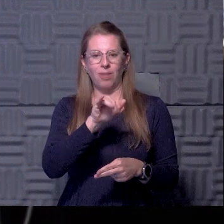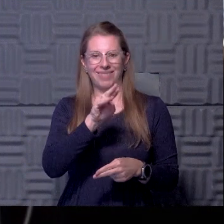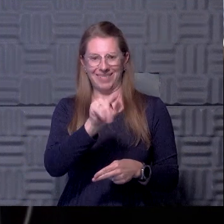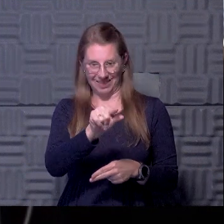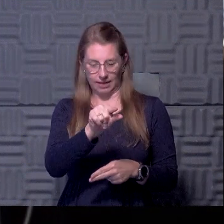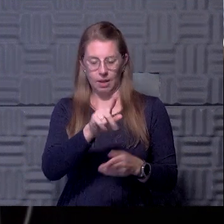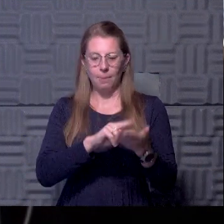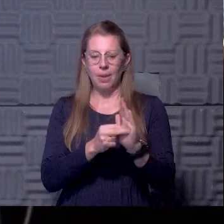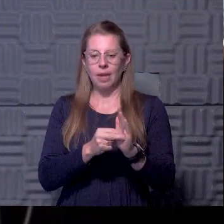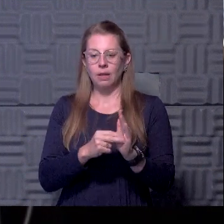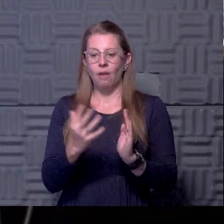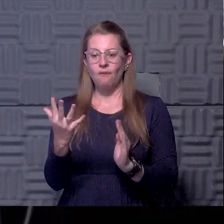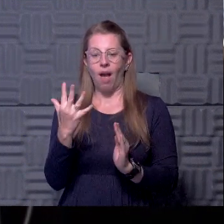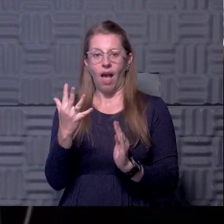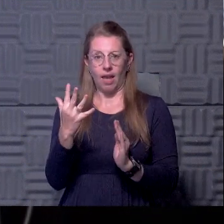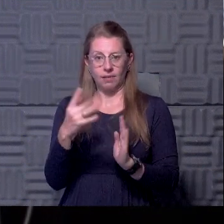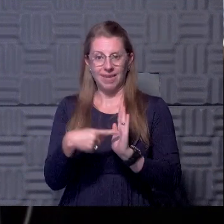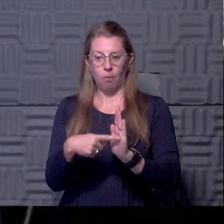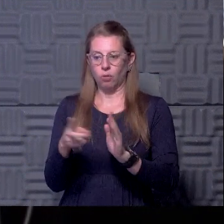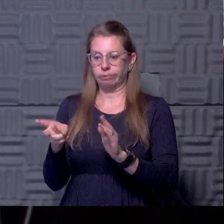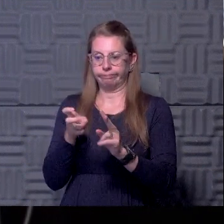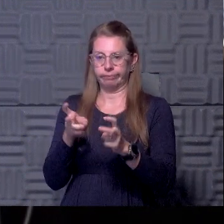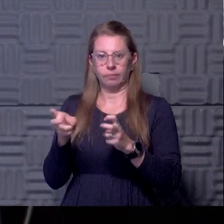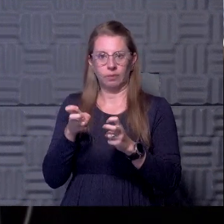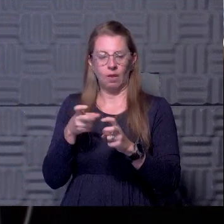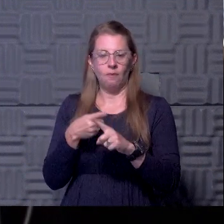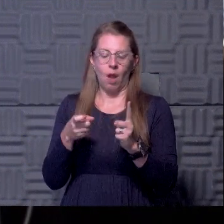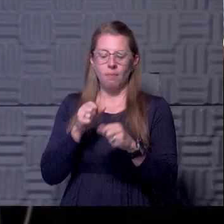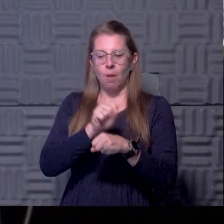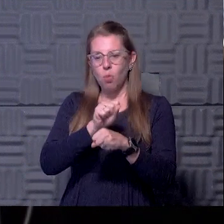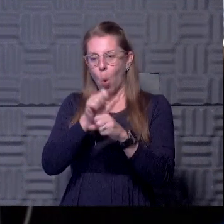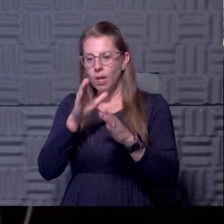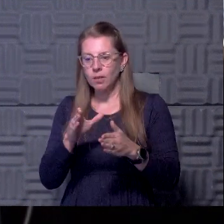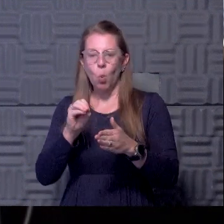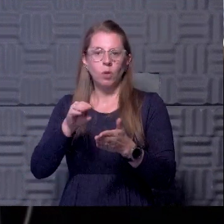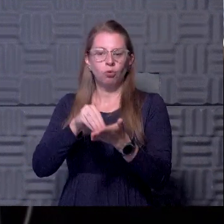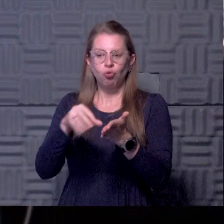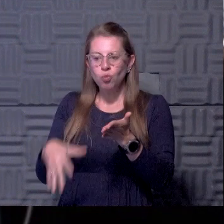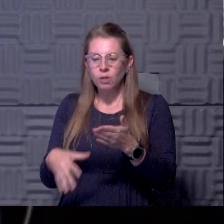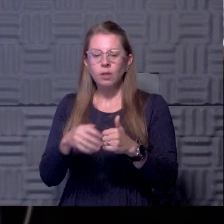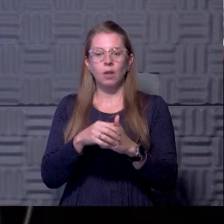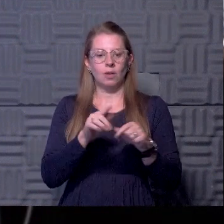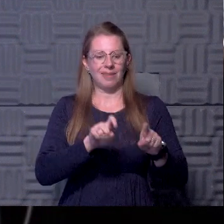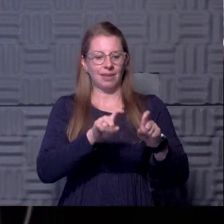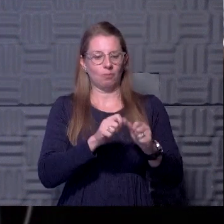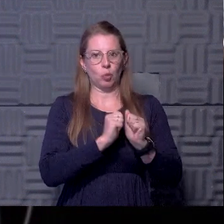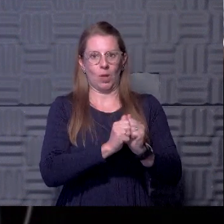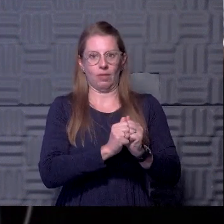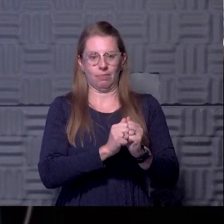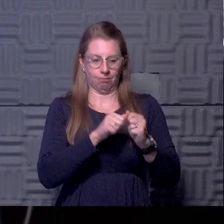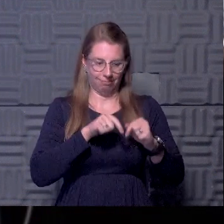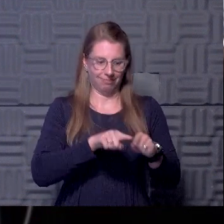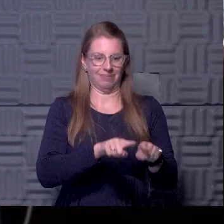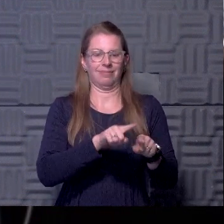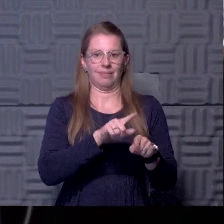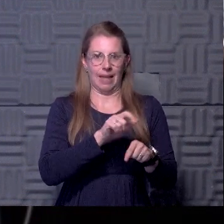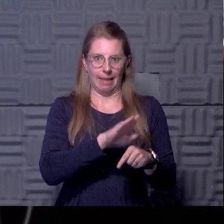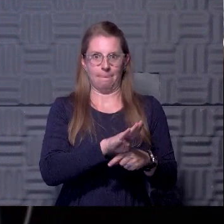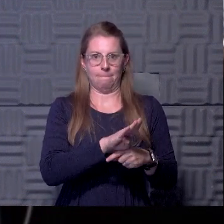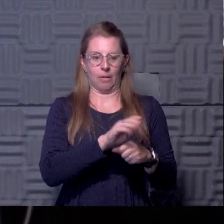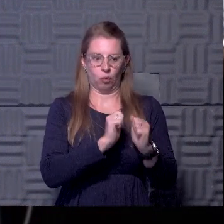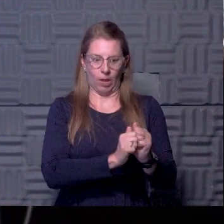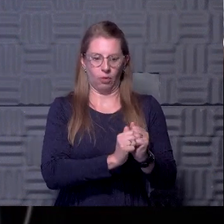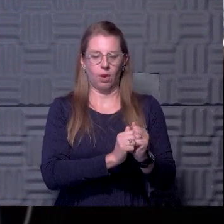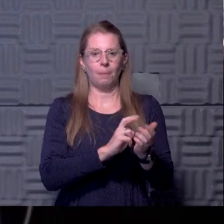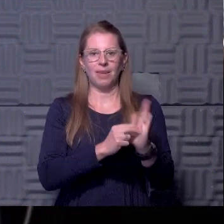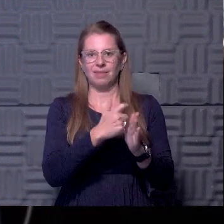collected from students or employees and we test them together in the laboratory. And that allows us actually reduces